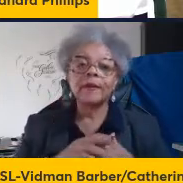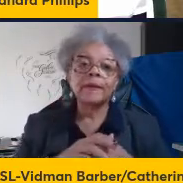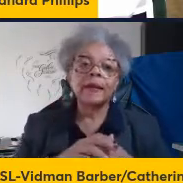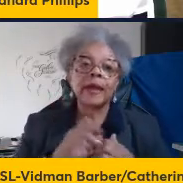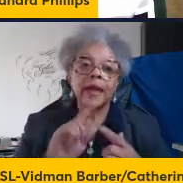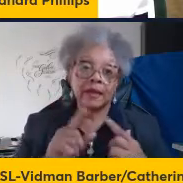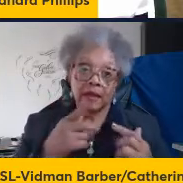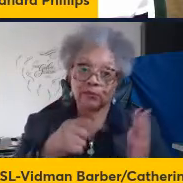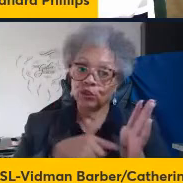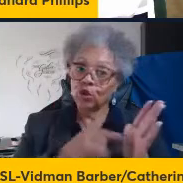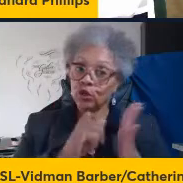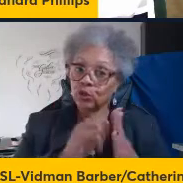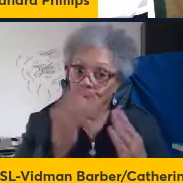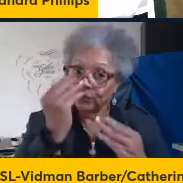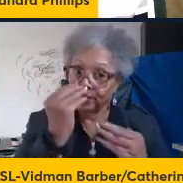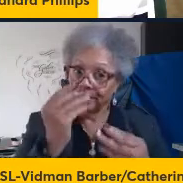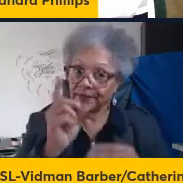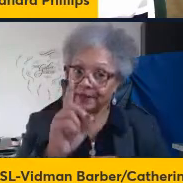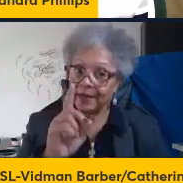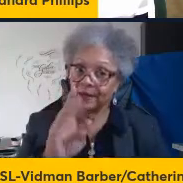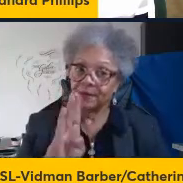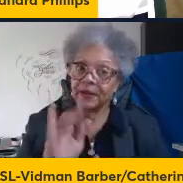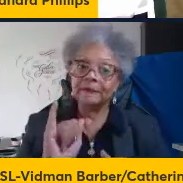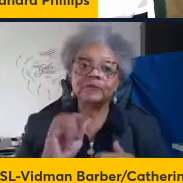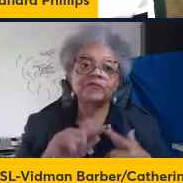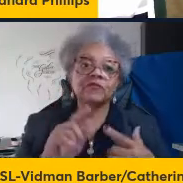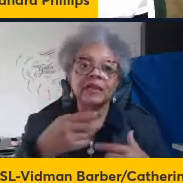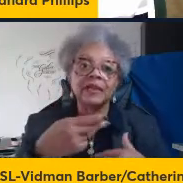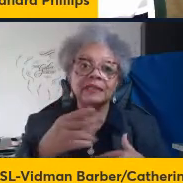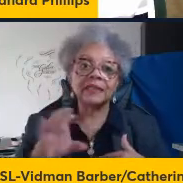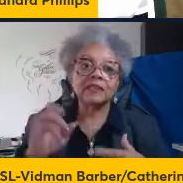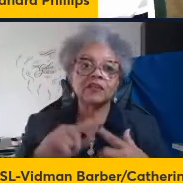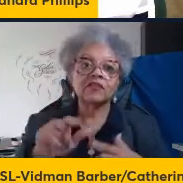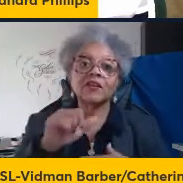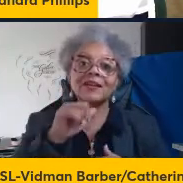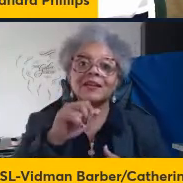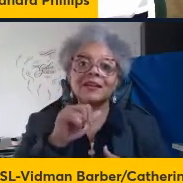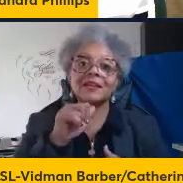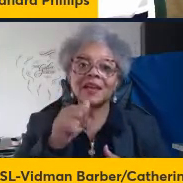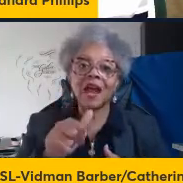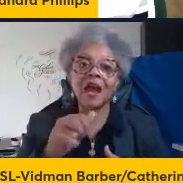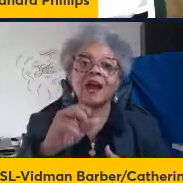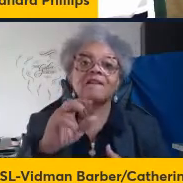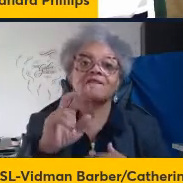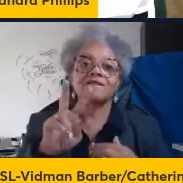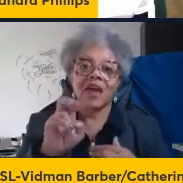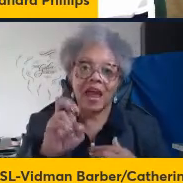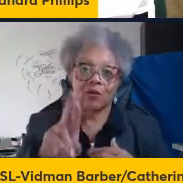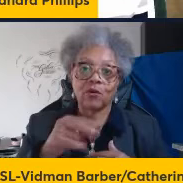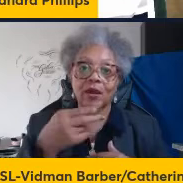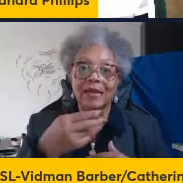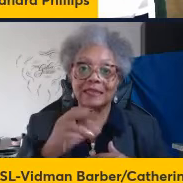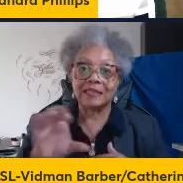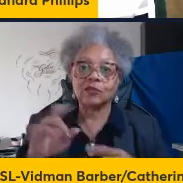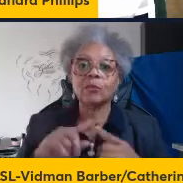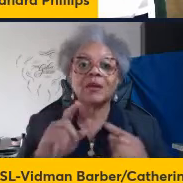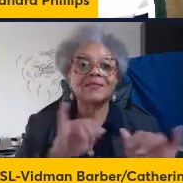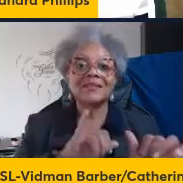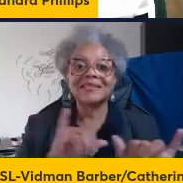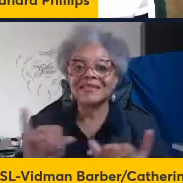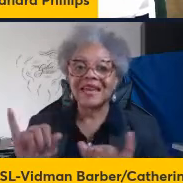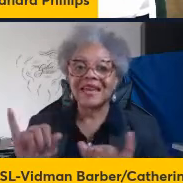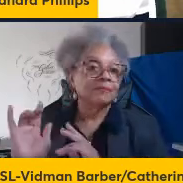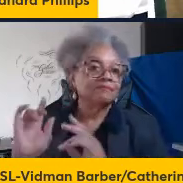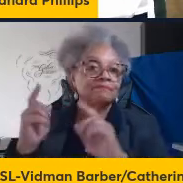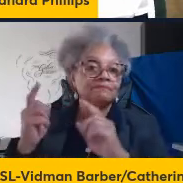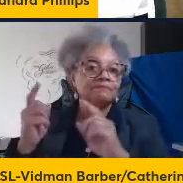data from the NASH HCC, so non-viral HCC. But we also found the same trend in